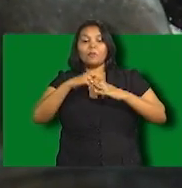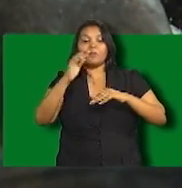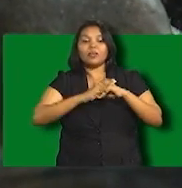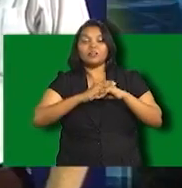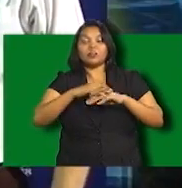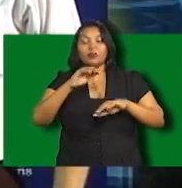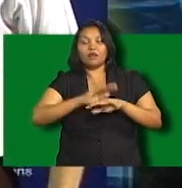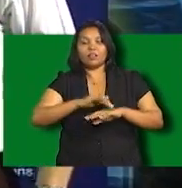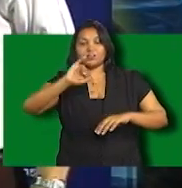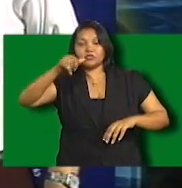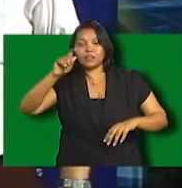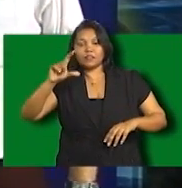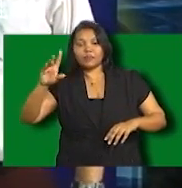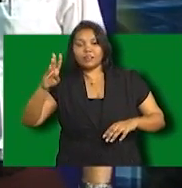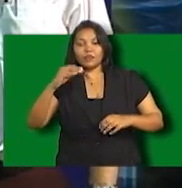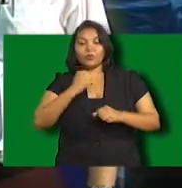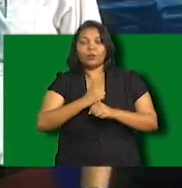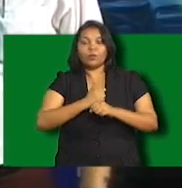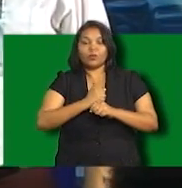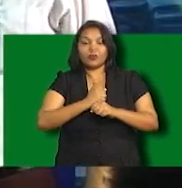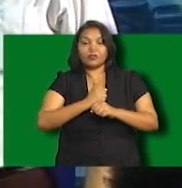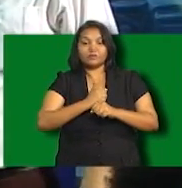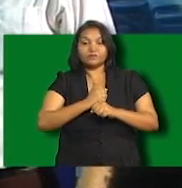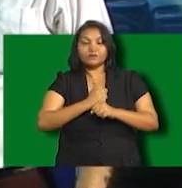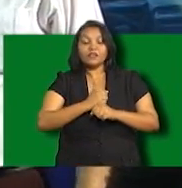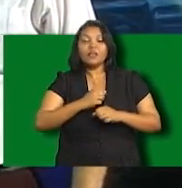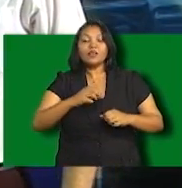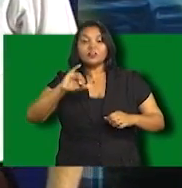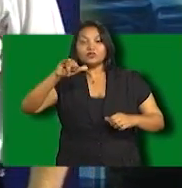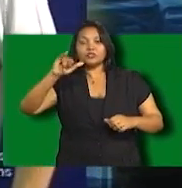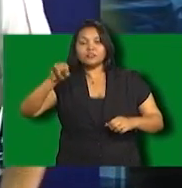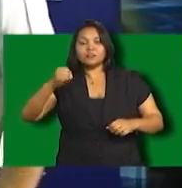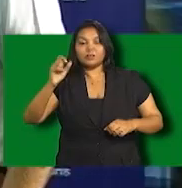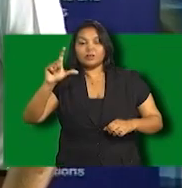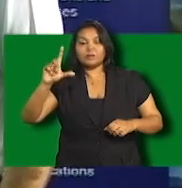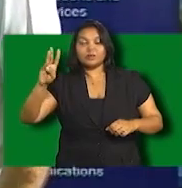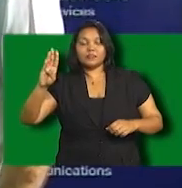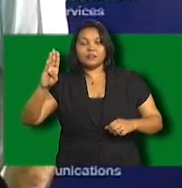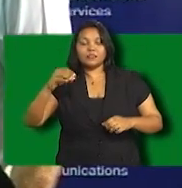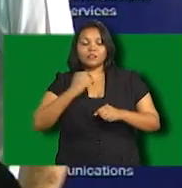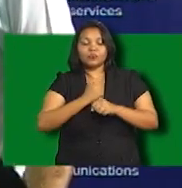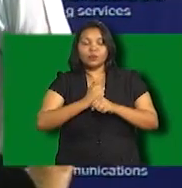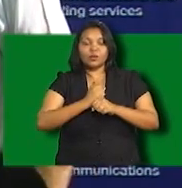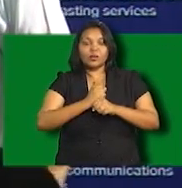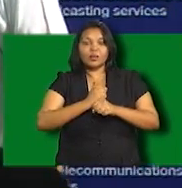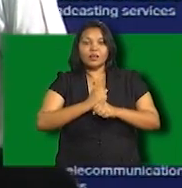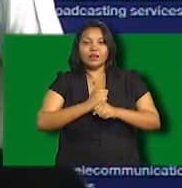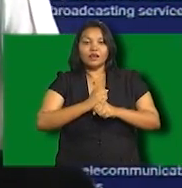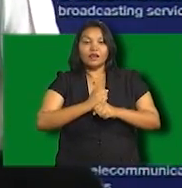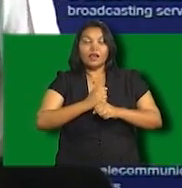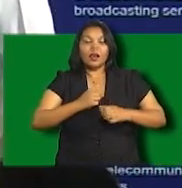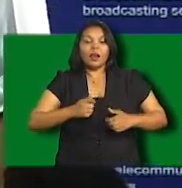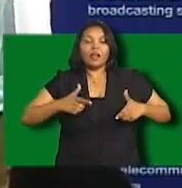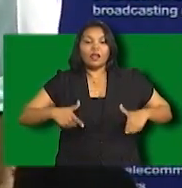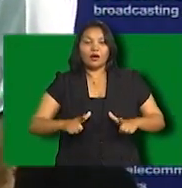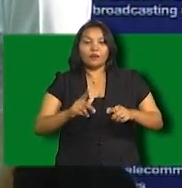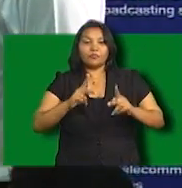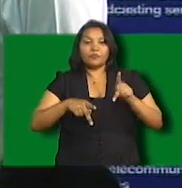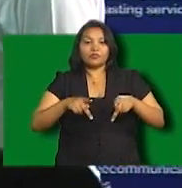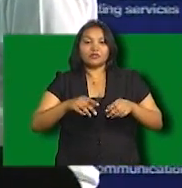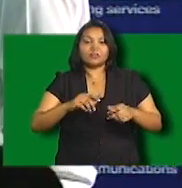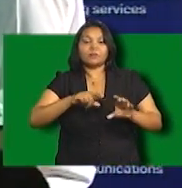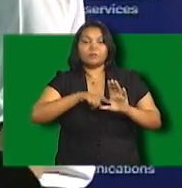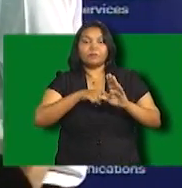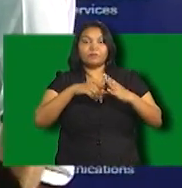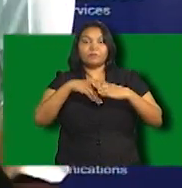a mechanical system. It was going nowhere, but it was a mechanical system. It was the first. He was a pioneer, not the inventor, an absolute pioneer